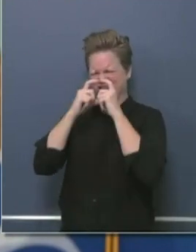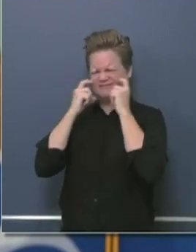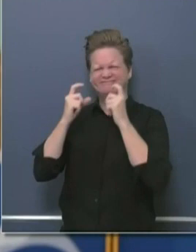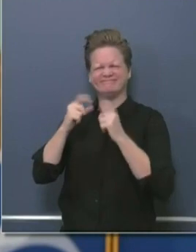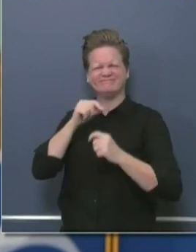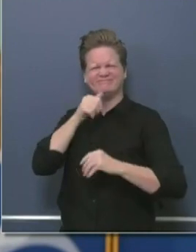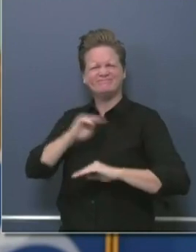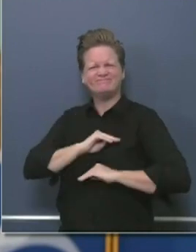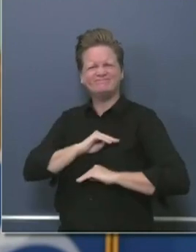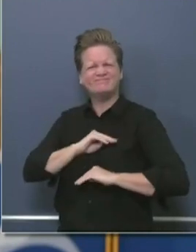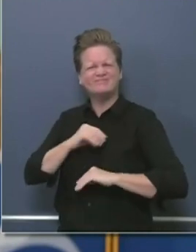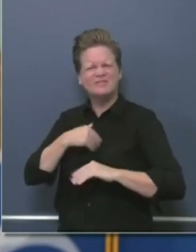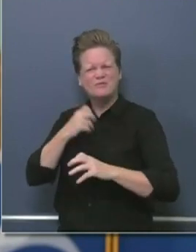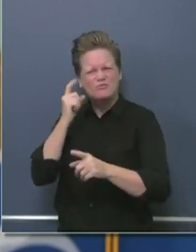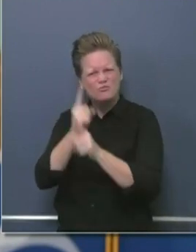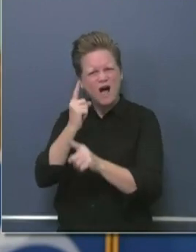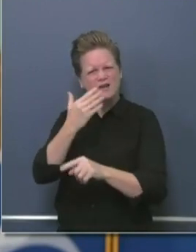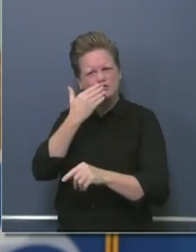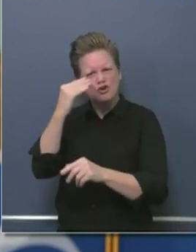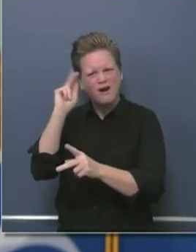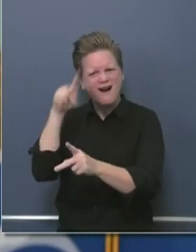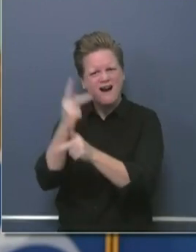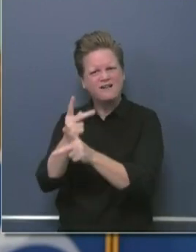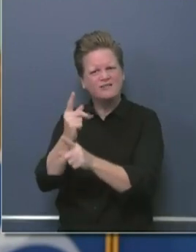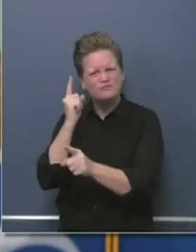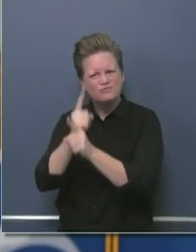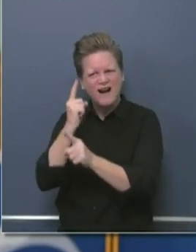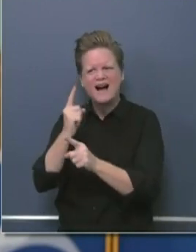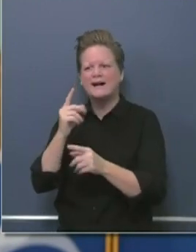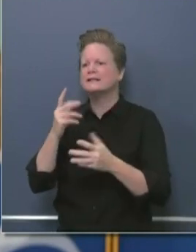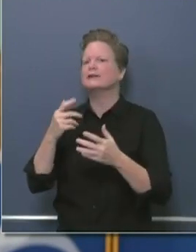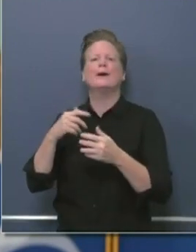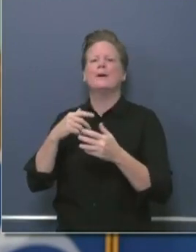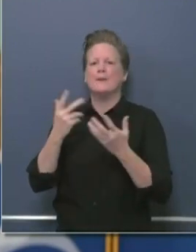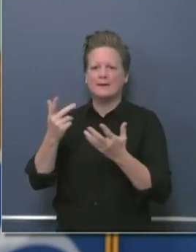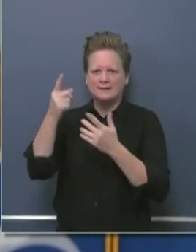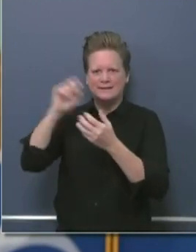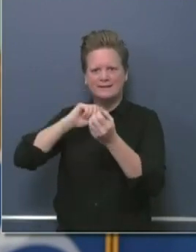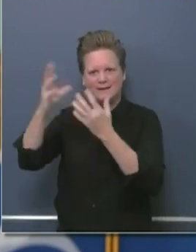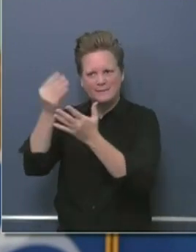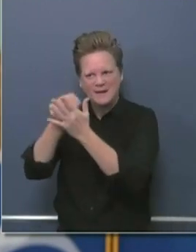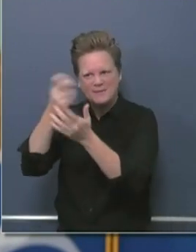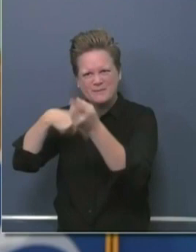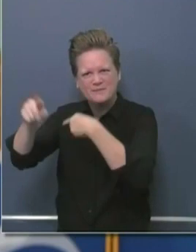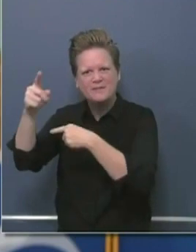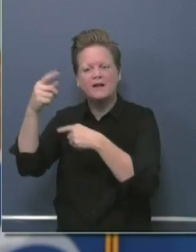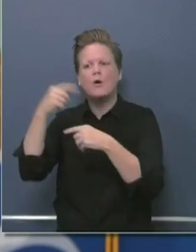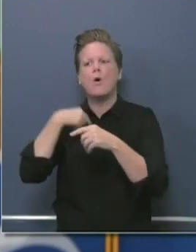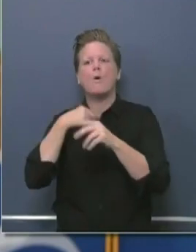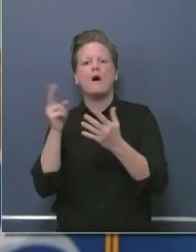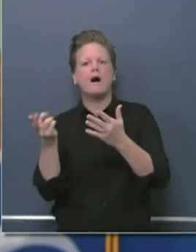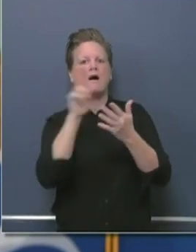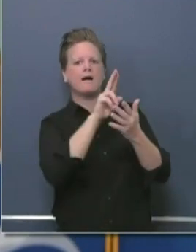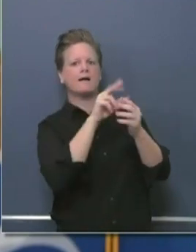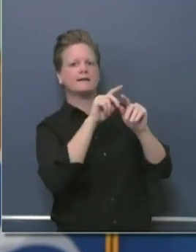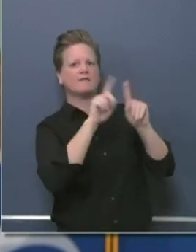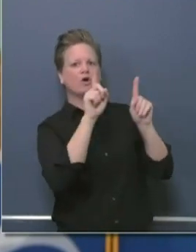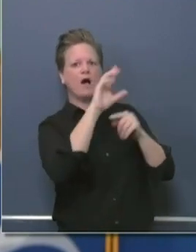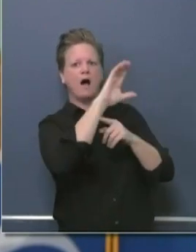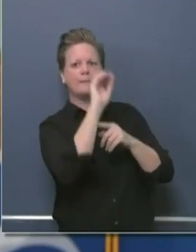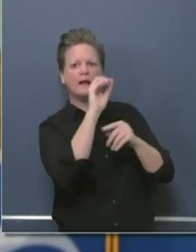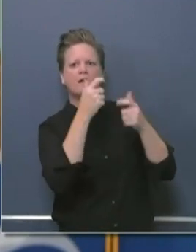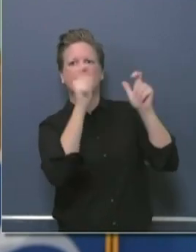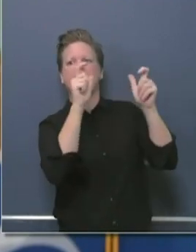materialized, contracts that didn't. But there was some larger contracts that certainly didn't that didn't cost the taxpayers a penny,